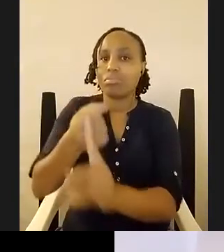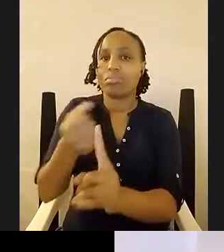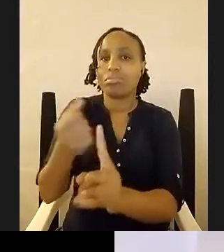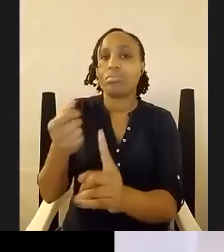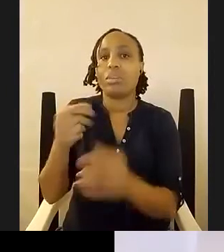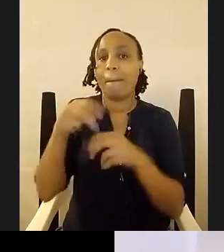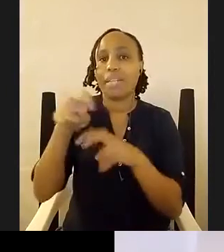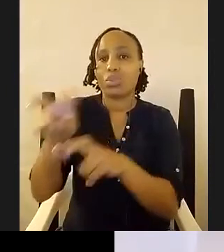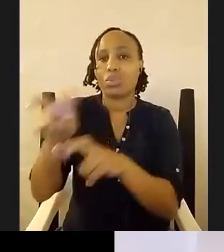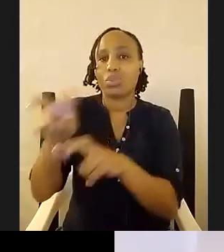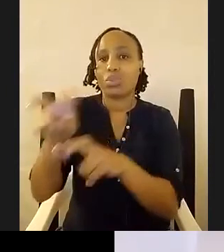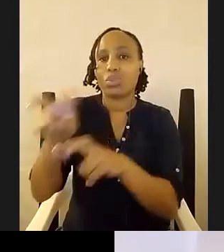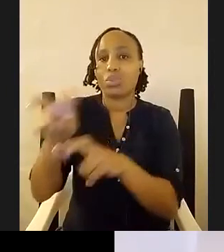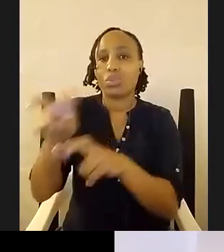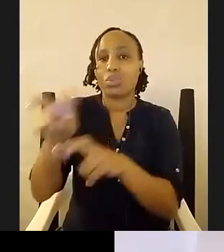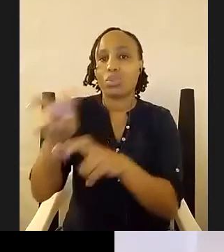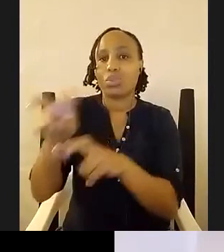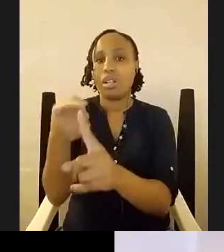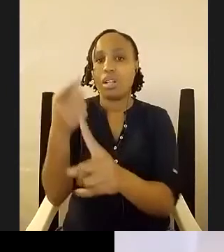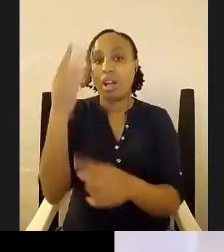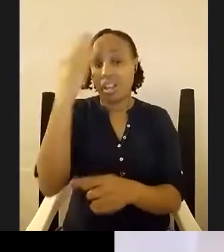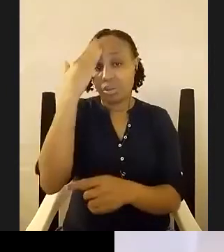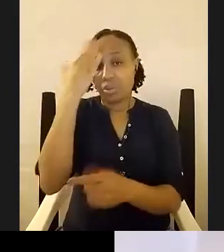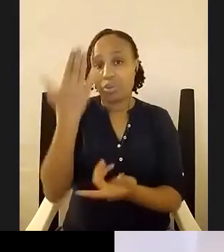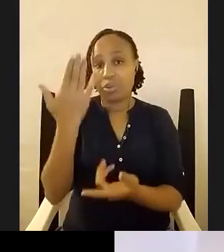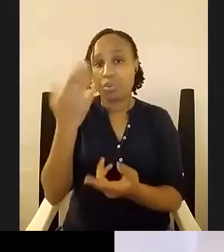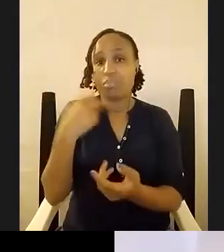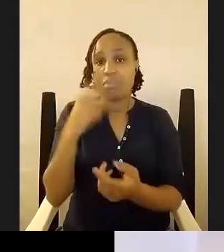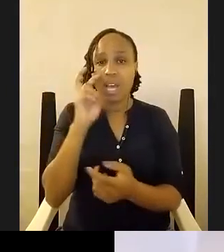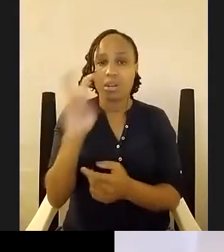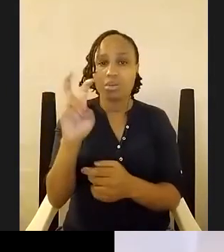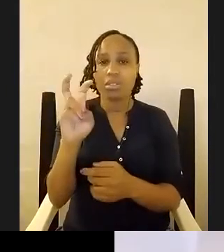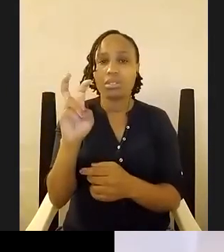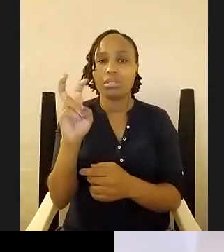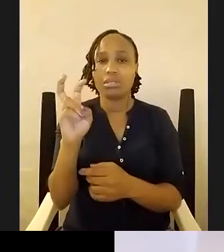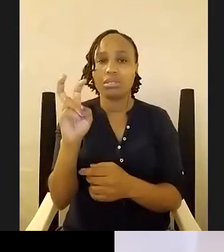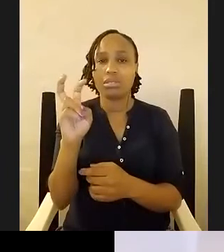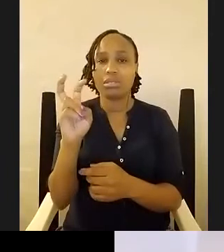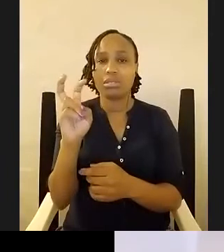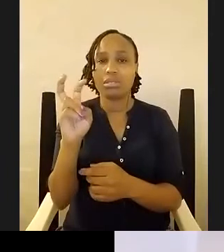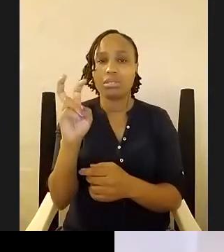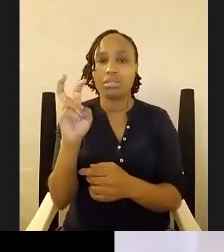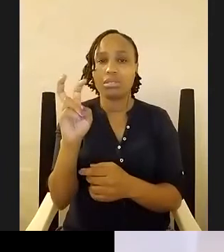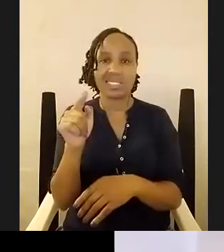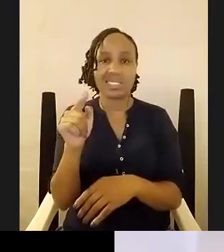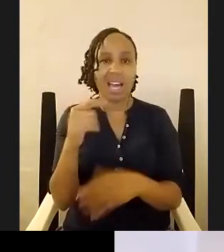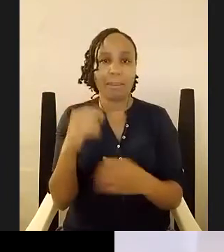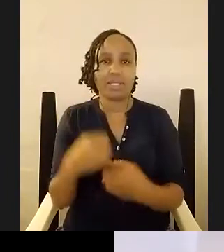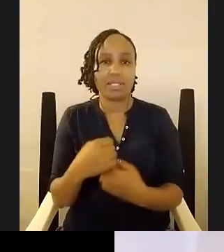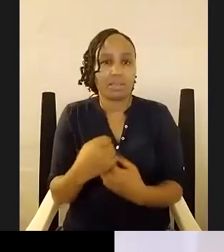every milestone that lolo achieves i look at it and you know i'm i'm i'm inspired by it i'm